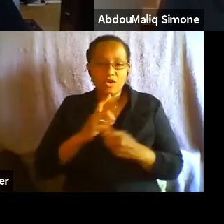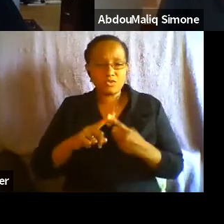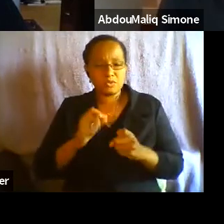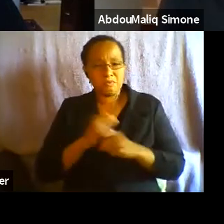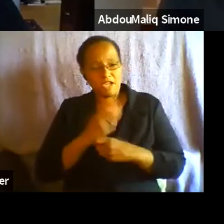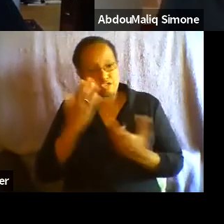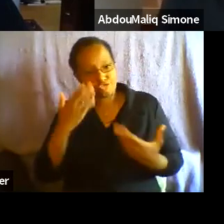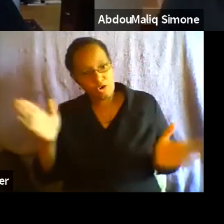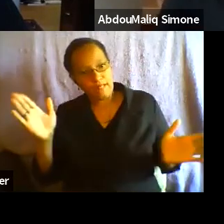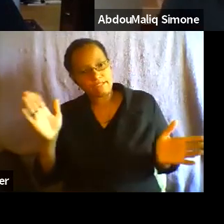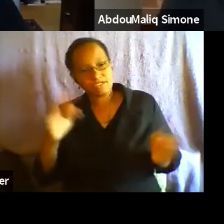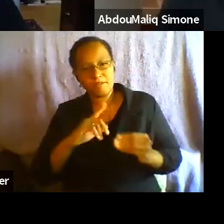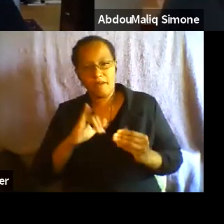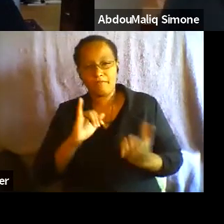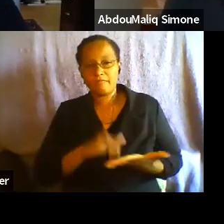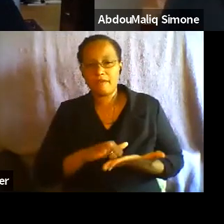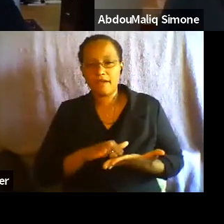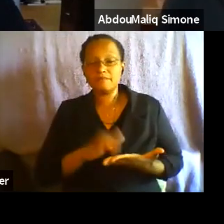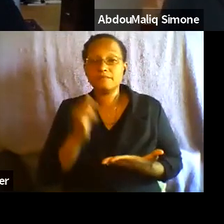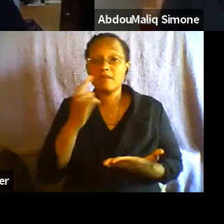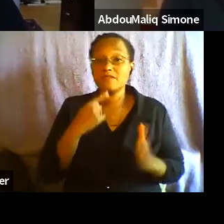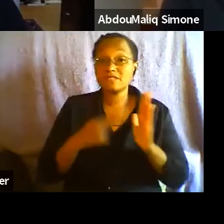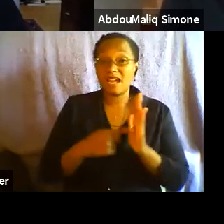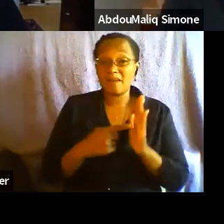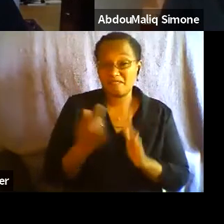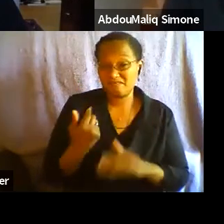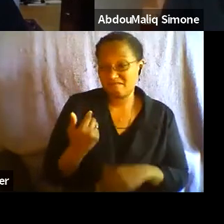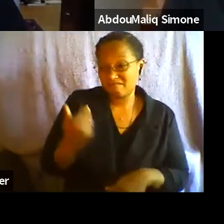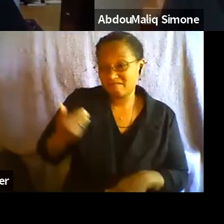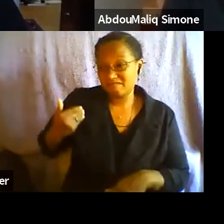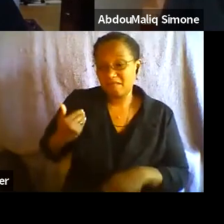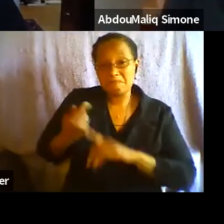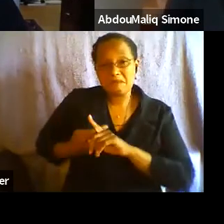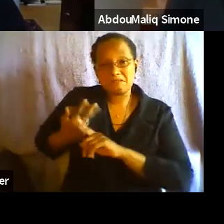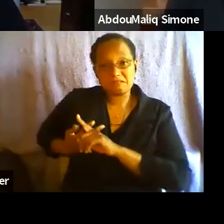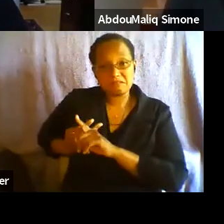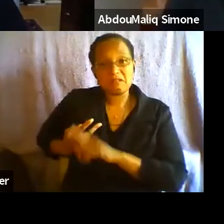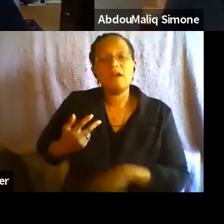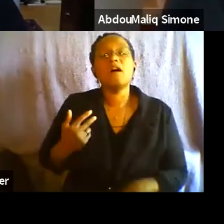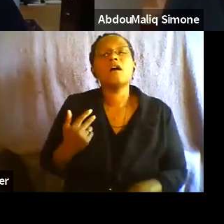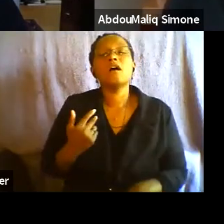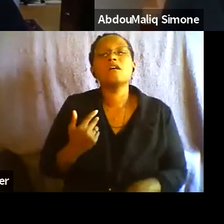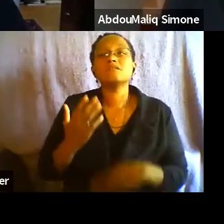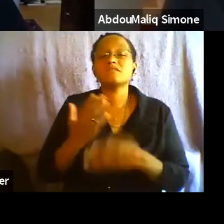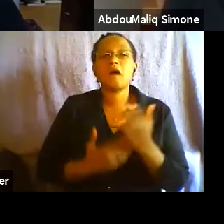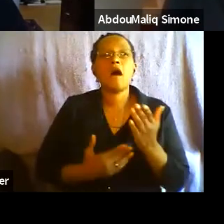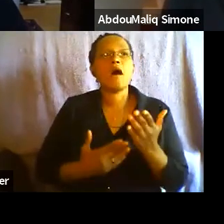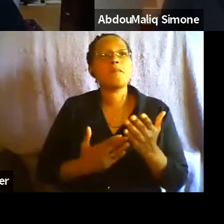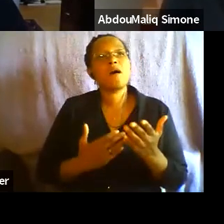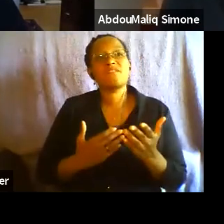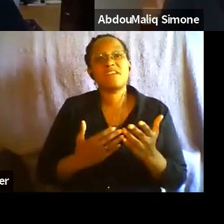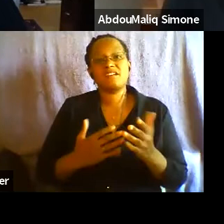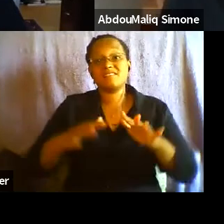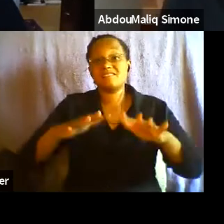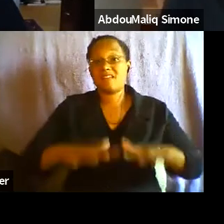that. I mean, for example, within the past couple of months, some of the more emblematic kinds of settlements that we